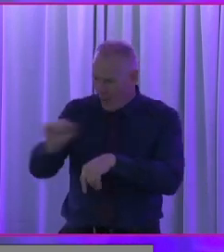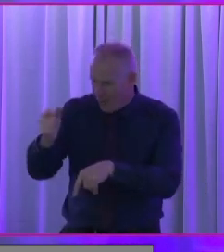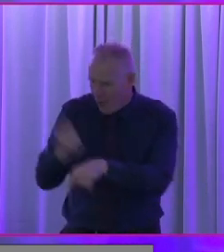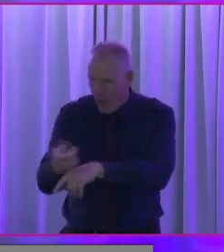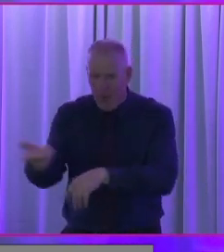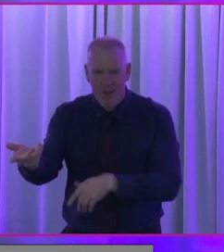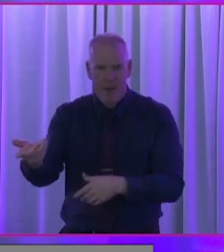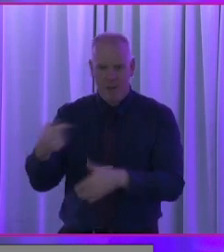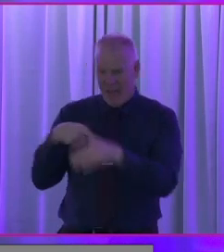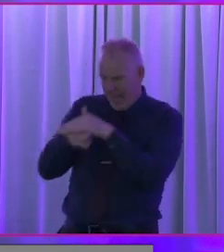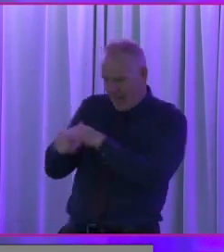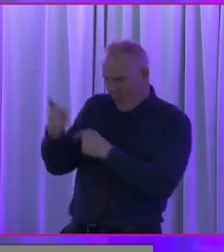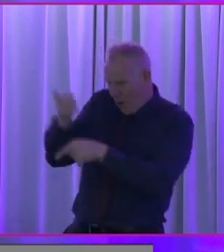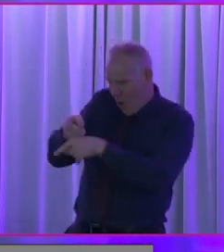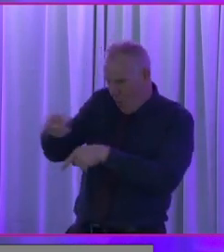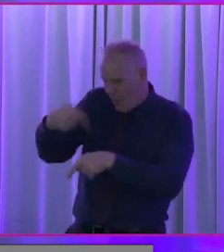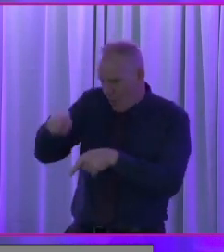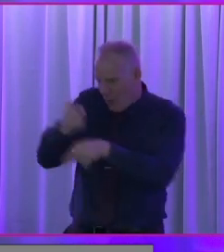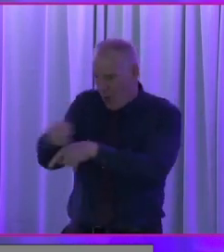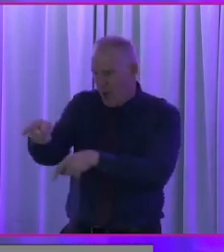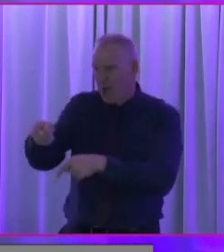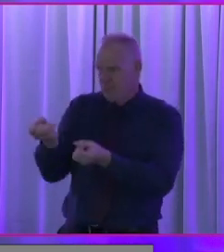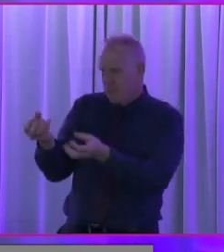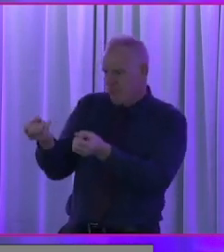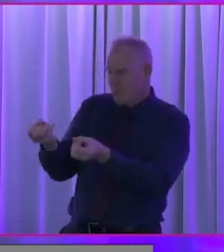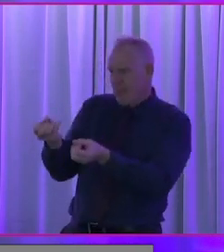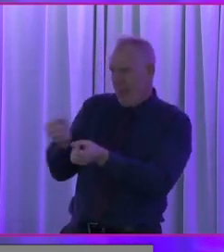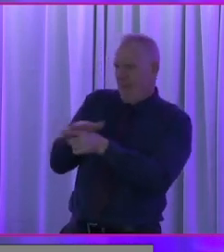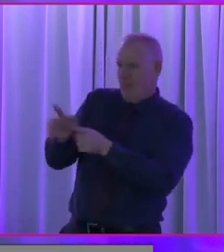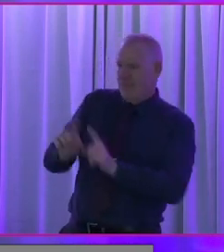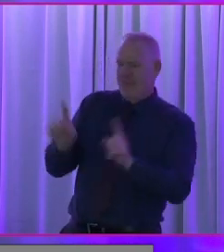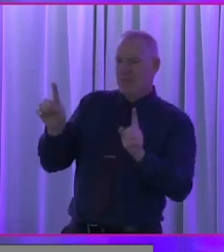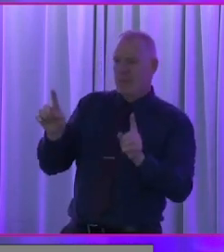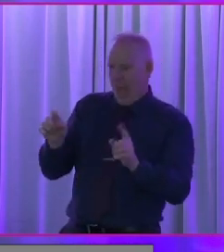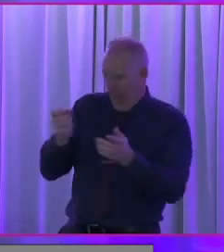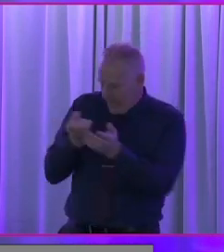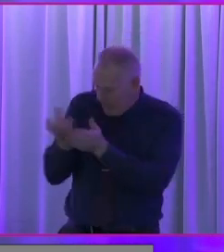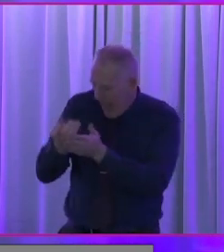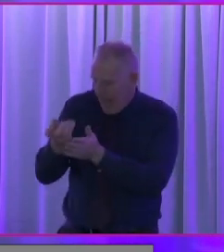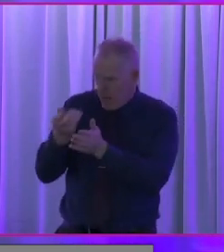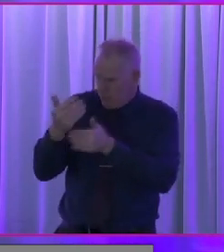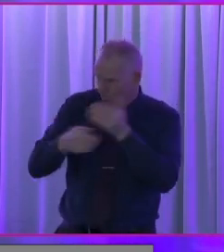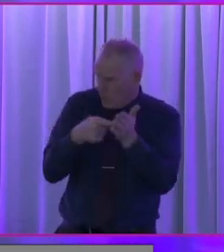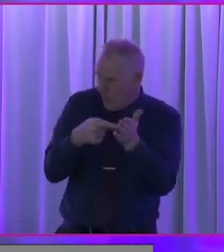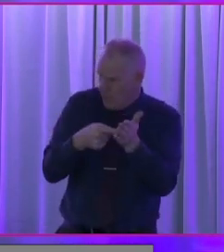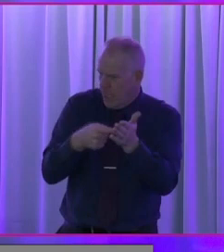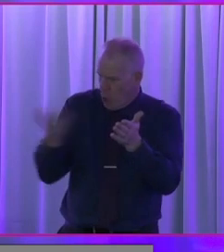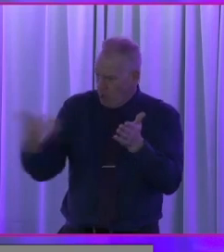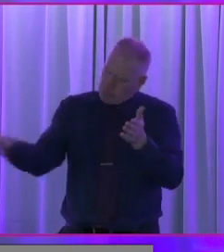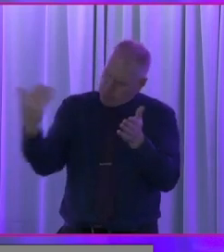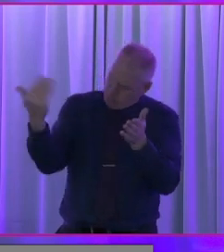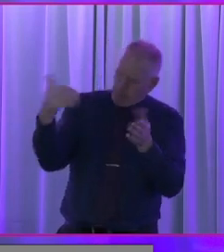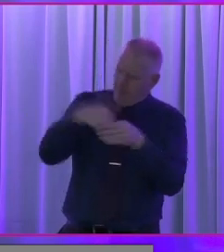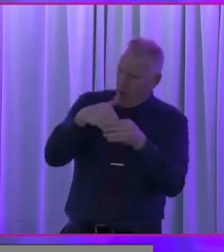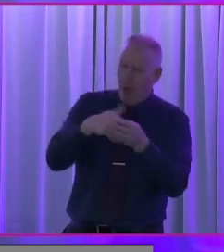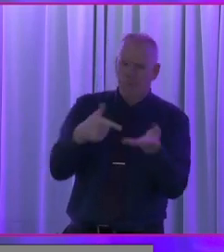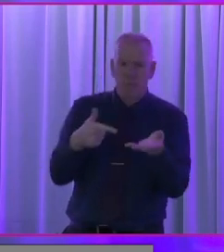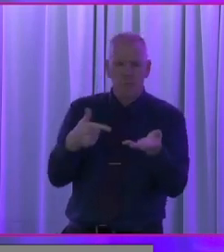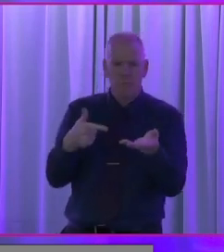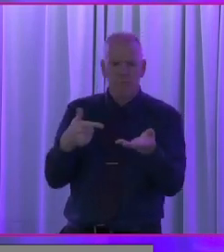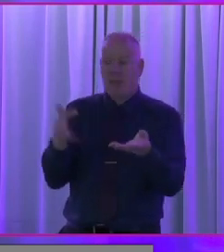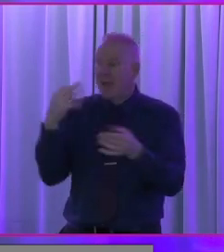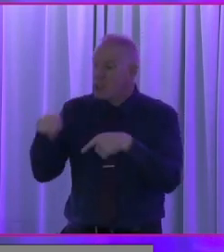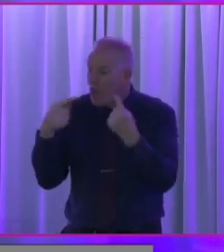places where they hang out, and make a real difference. And explain to them what way the electoral process is, encourage them to be involved, and where there are